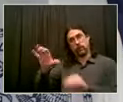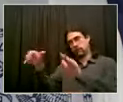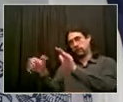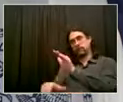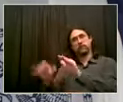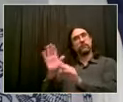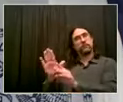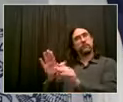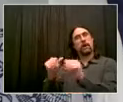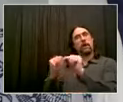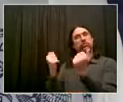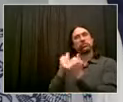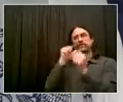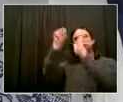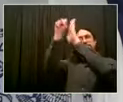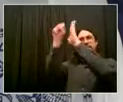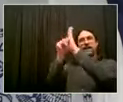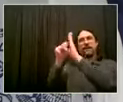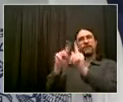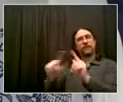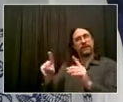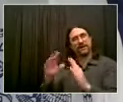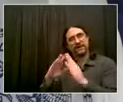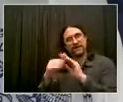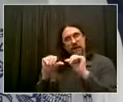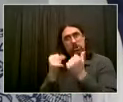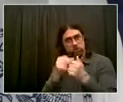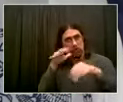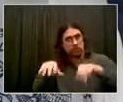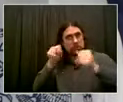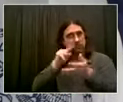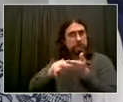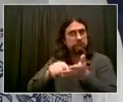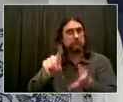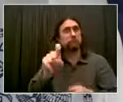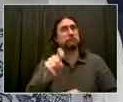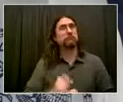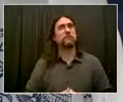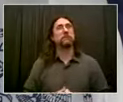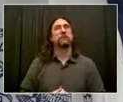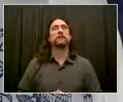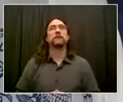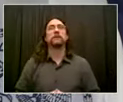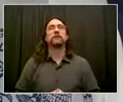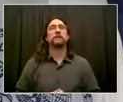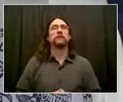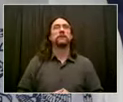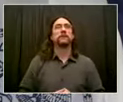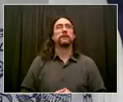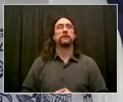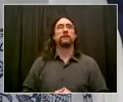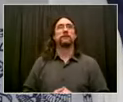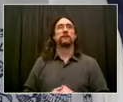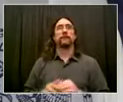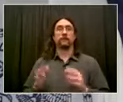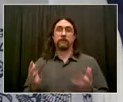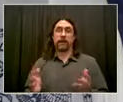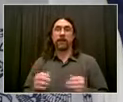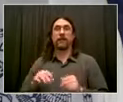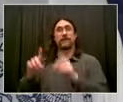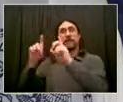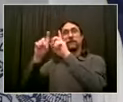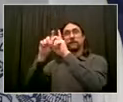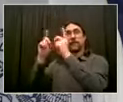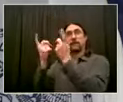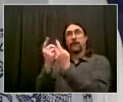is Department of Investigation did say publicly they did not think they had jurisdiction because he wasn't a city official at the time.